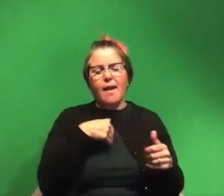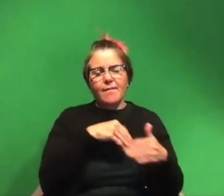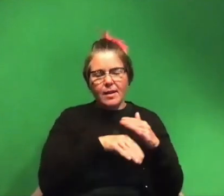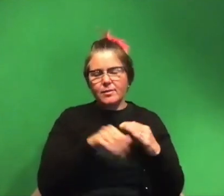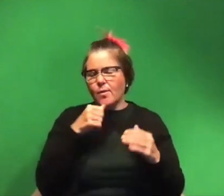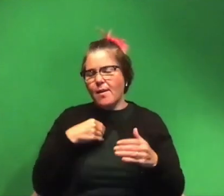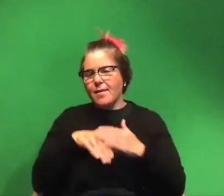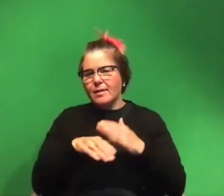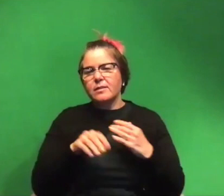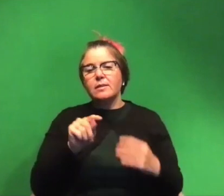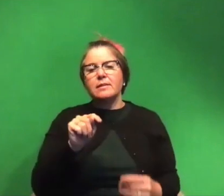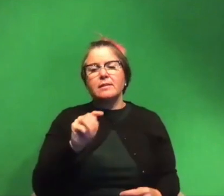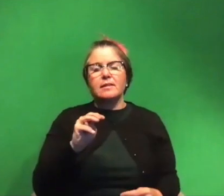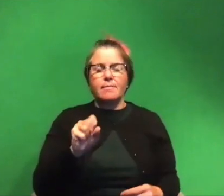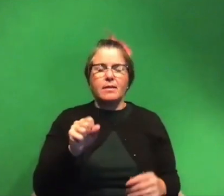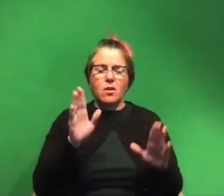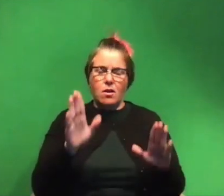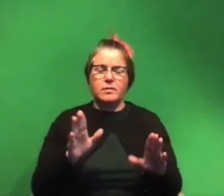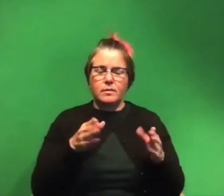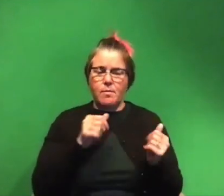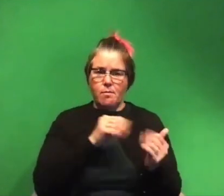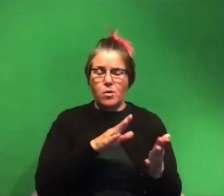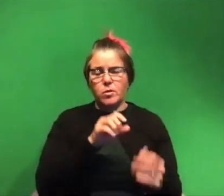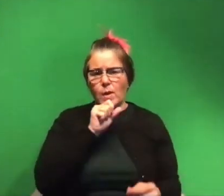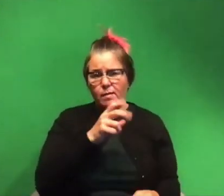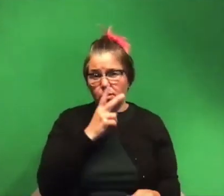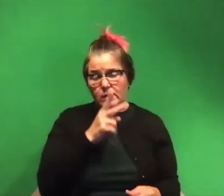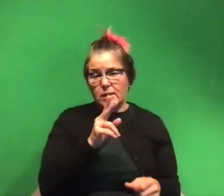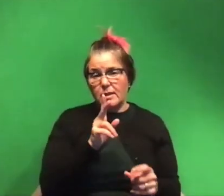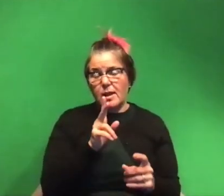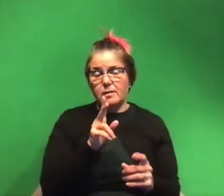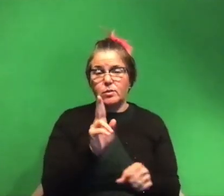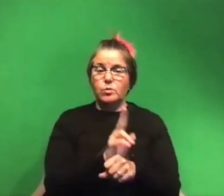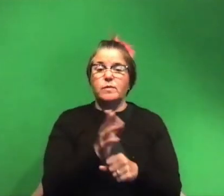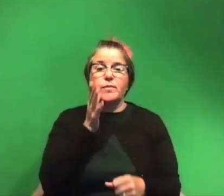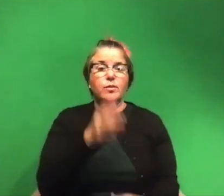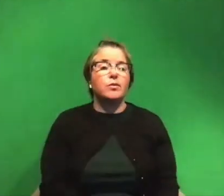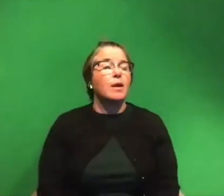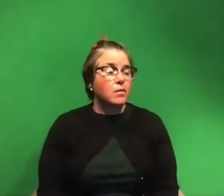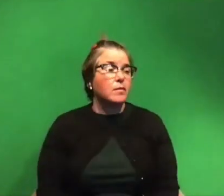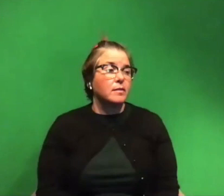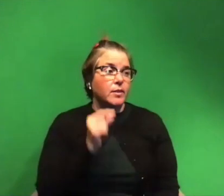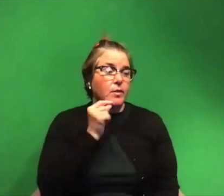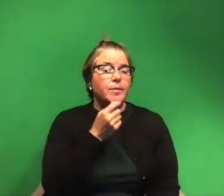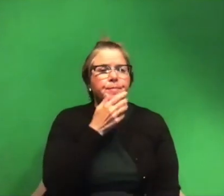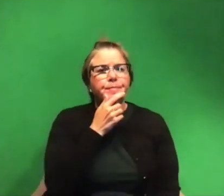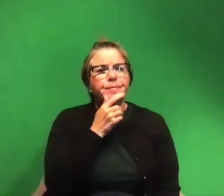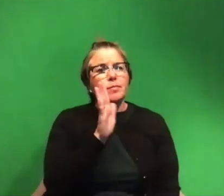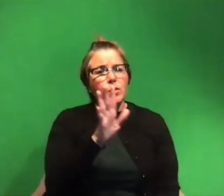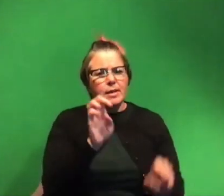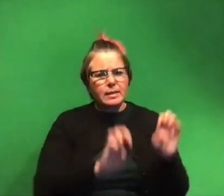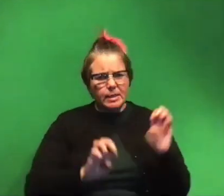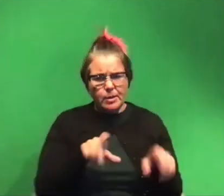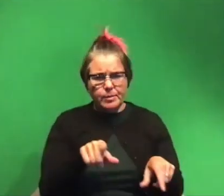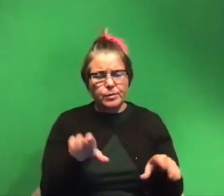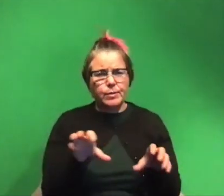so tms is an awesome method so i'd love to see that employed in the future super super cool so in your experiments that you're doing